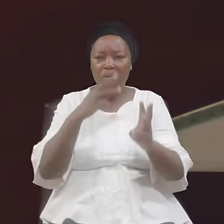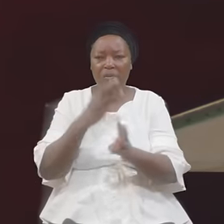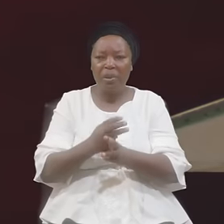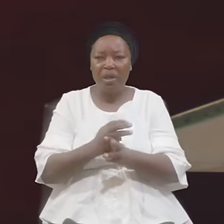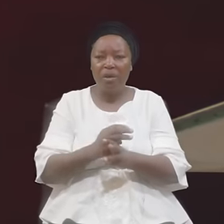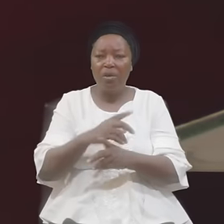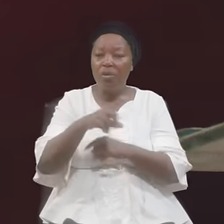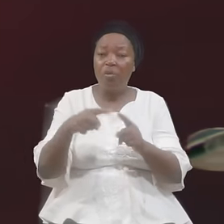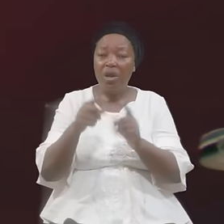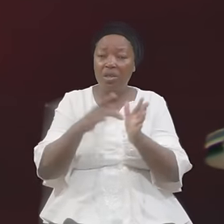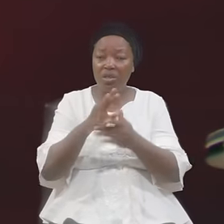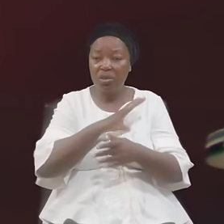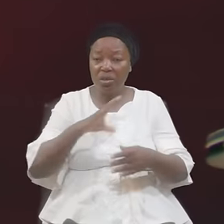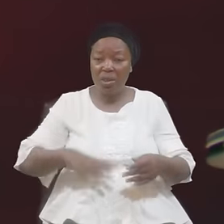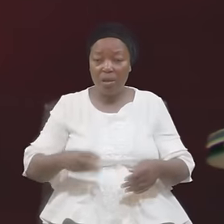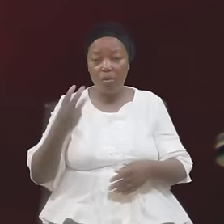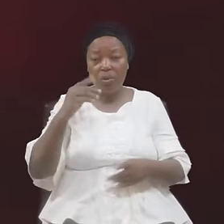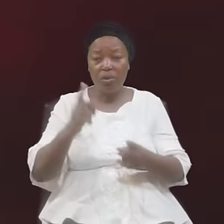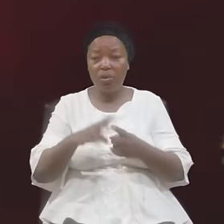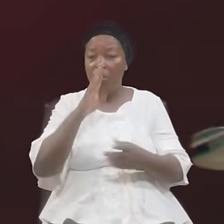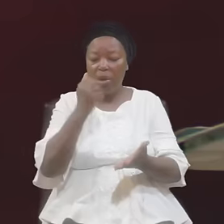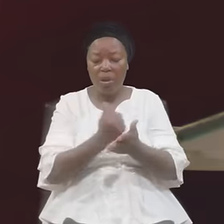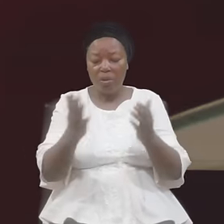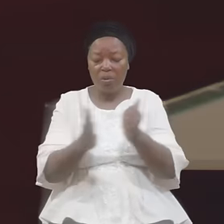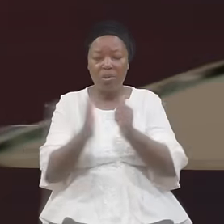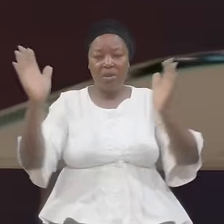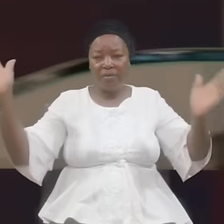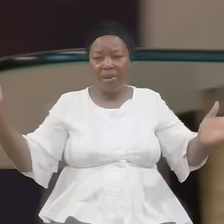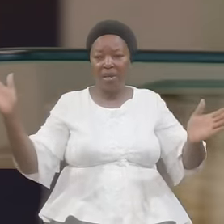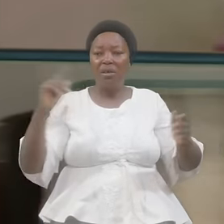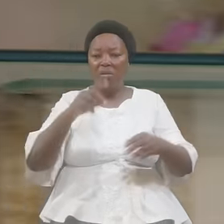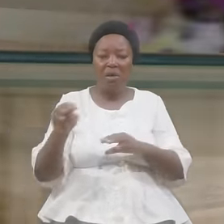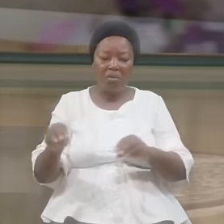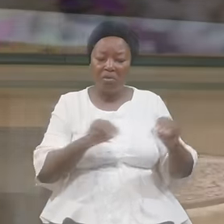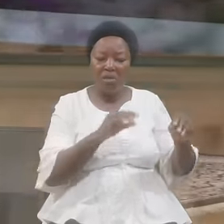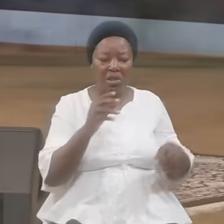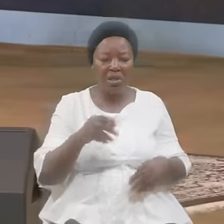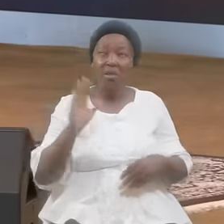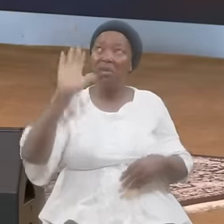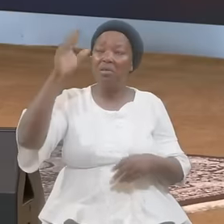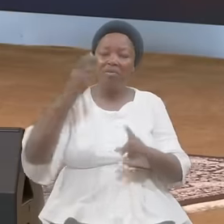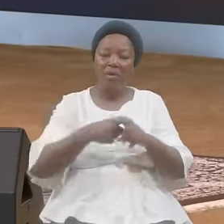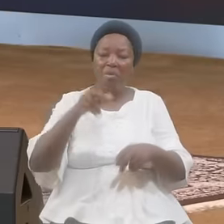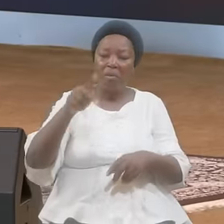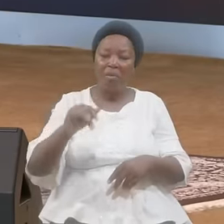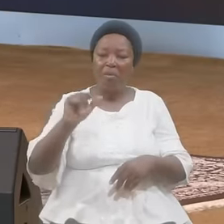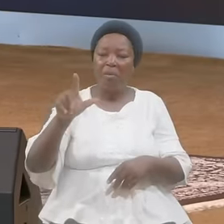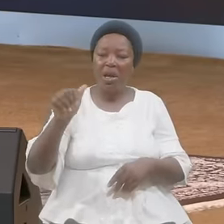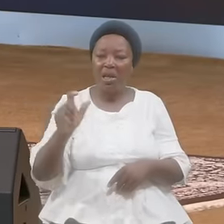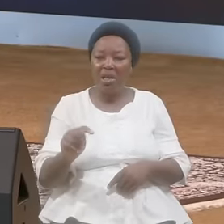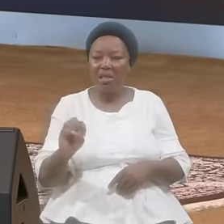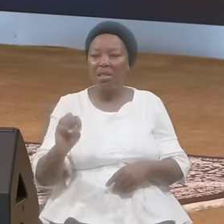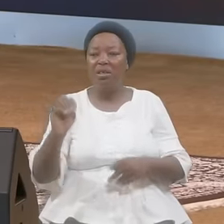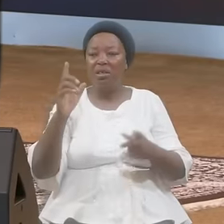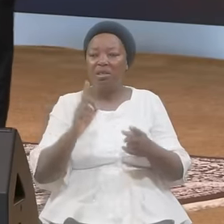Was To Be Crucified And We Were Moving Him From Pilate To Herod Herod